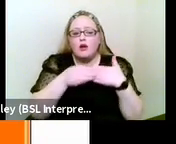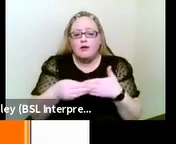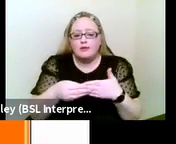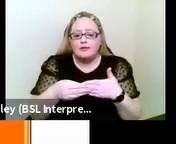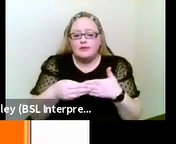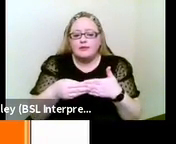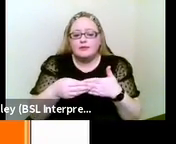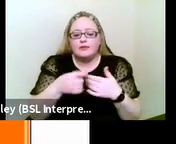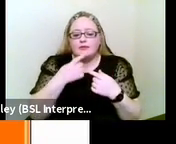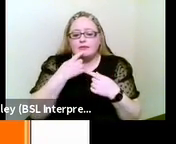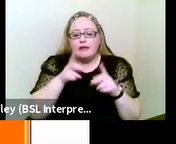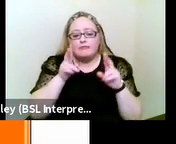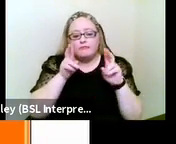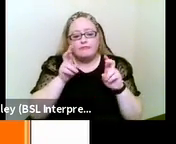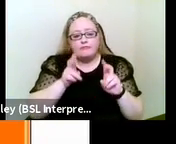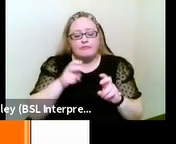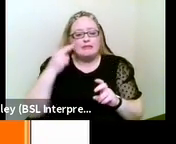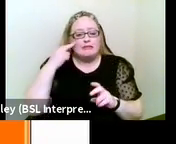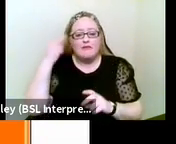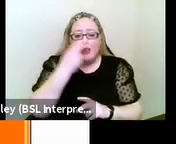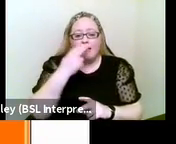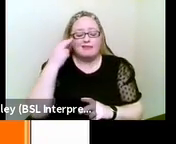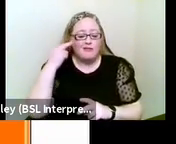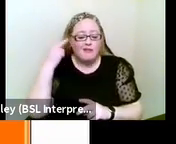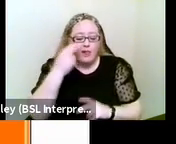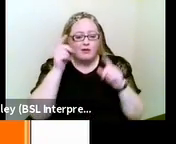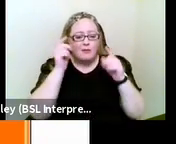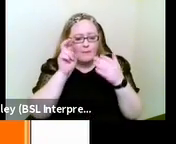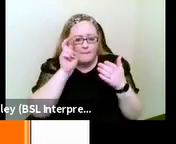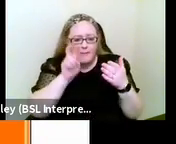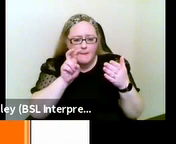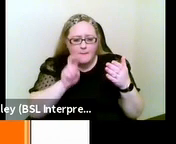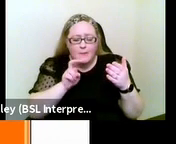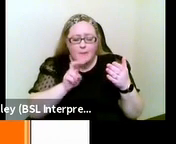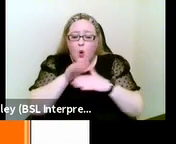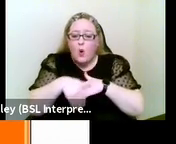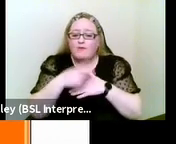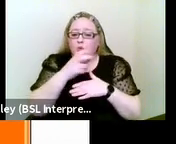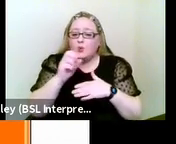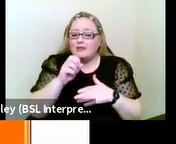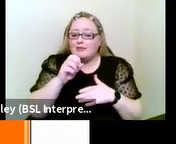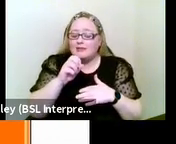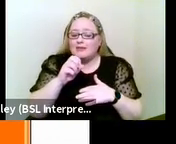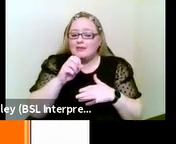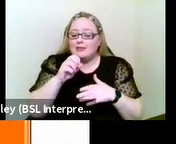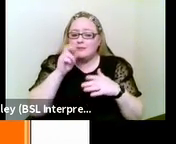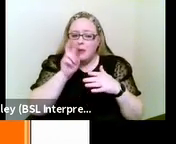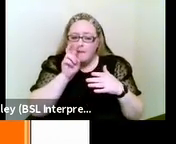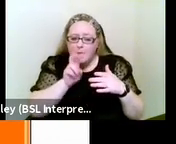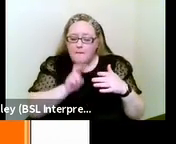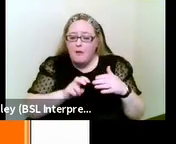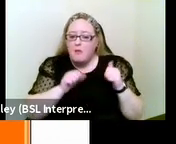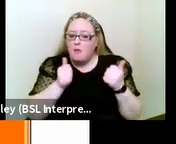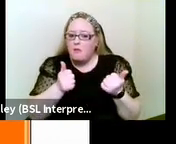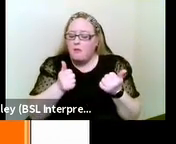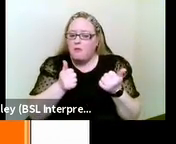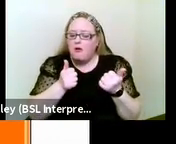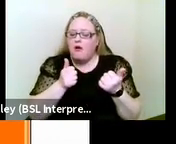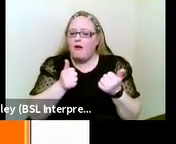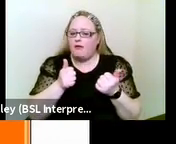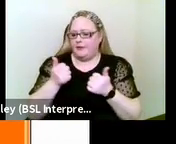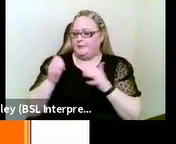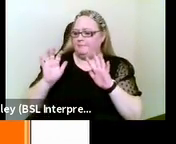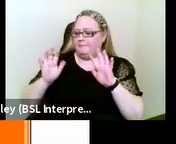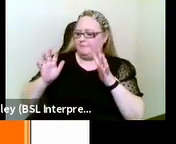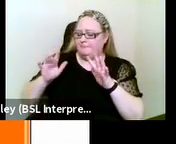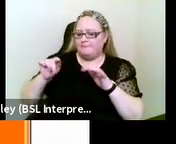20 times. And so this is absolute credit to deafblind people and deafblind